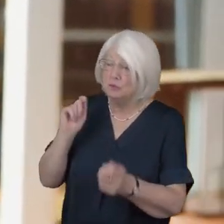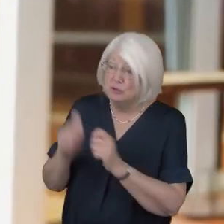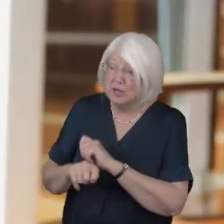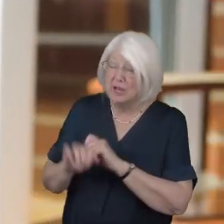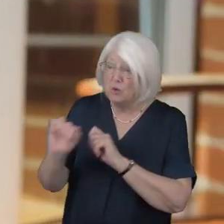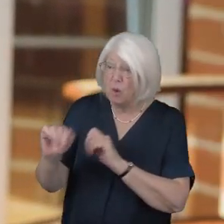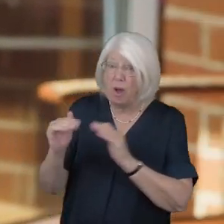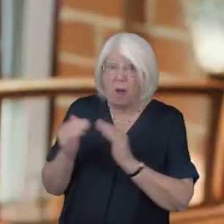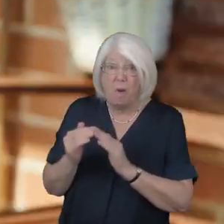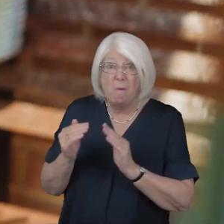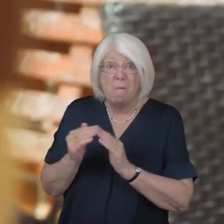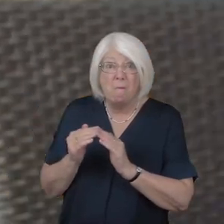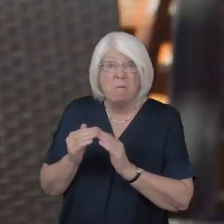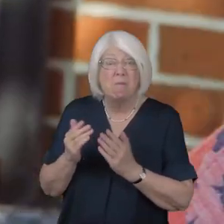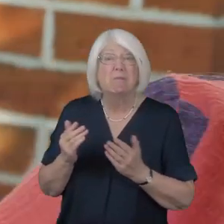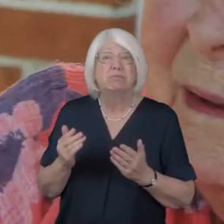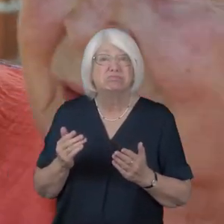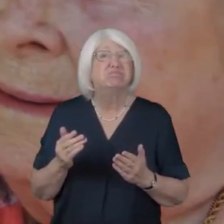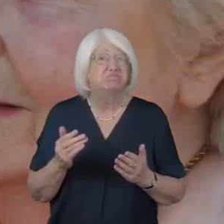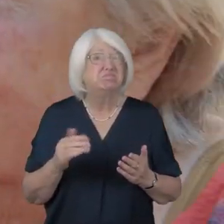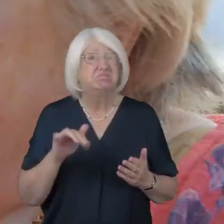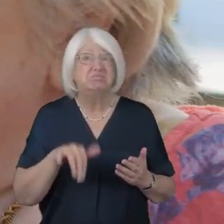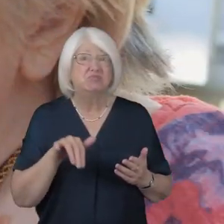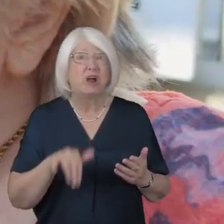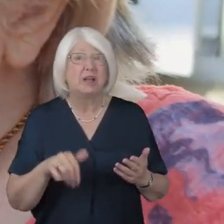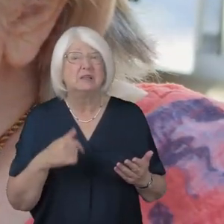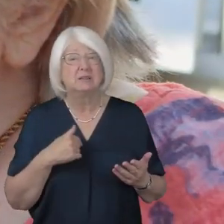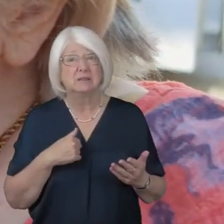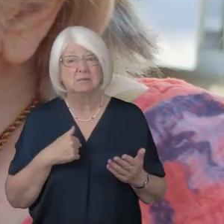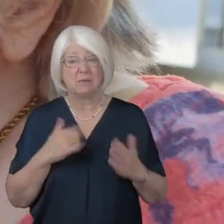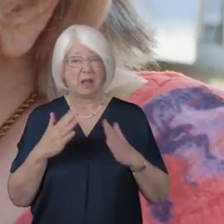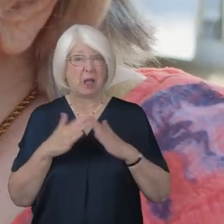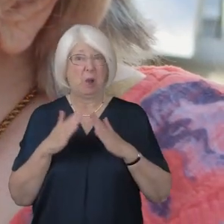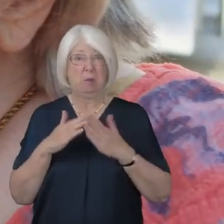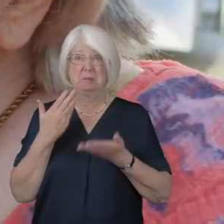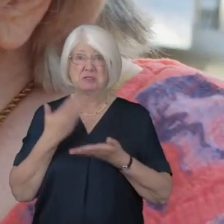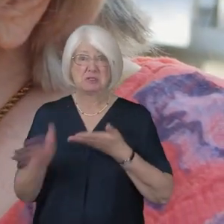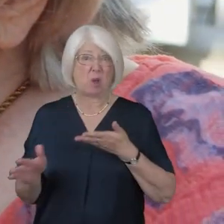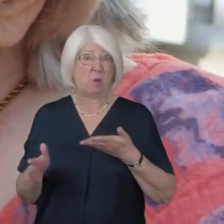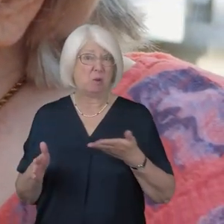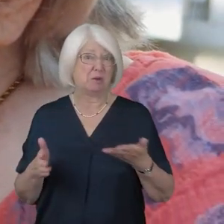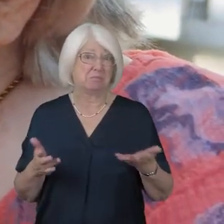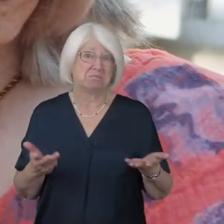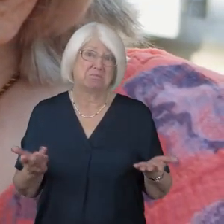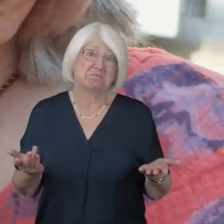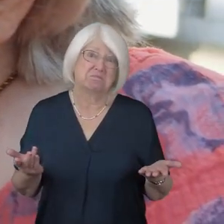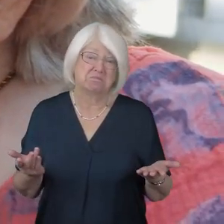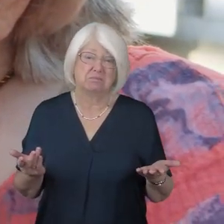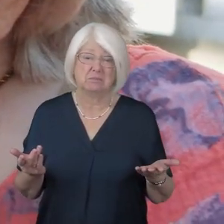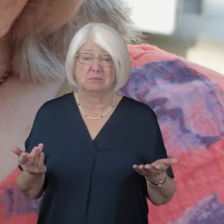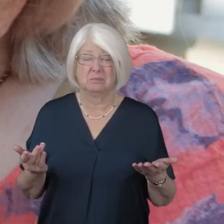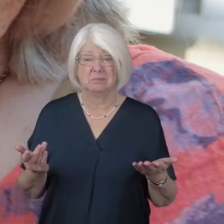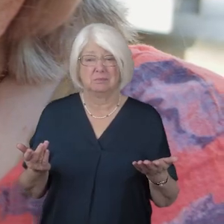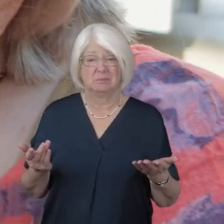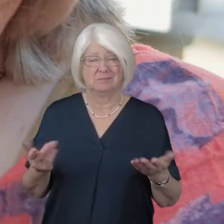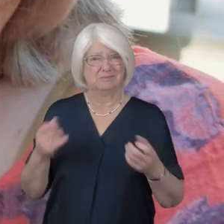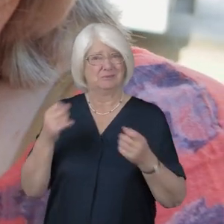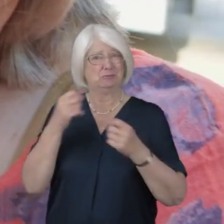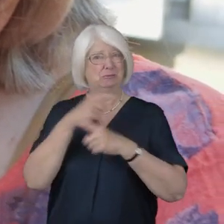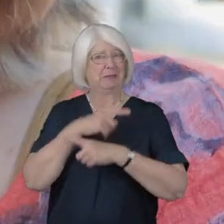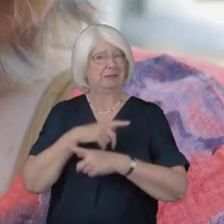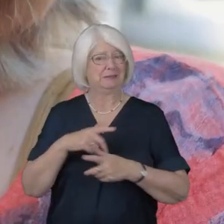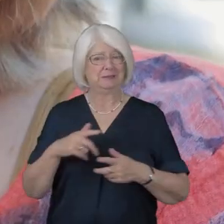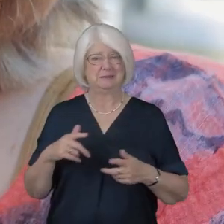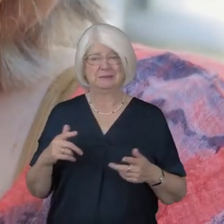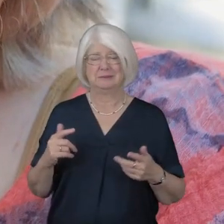home too yes yeah my house has been sold yes it's strange